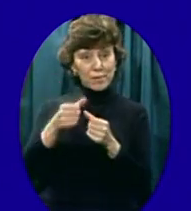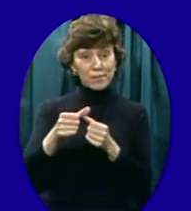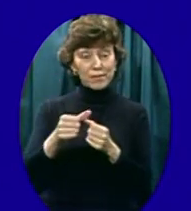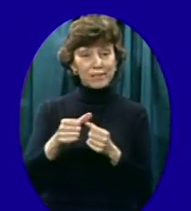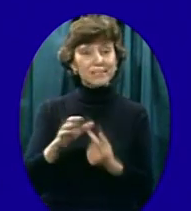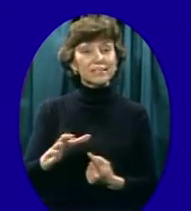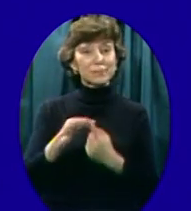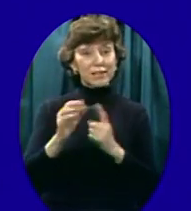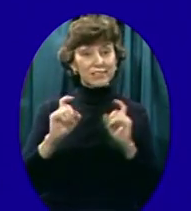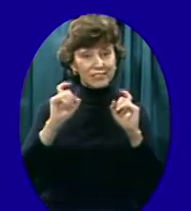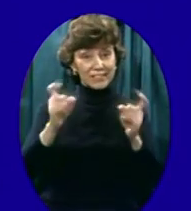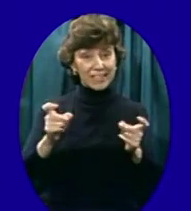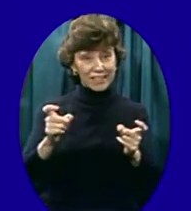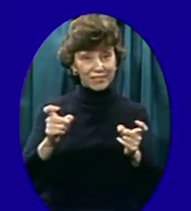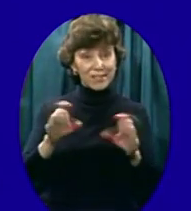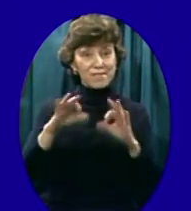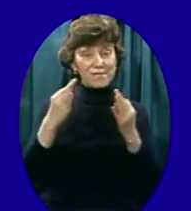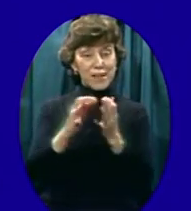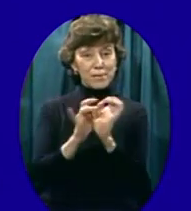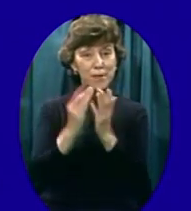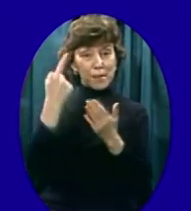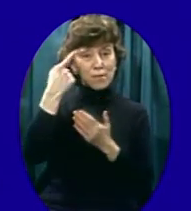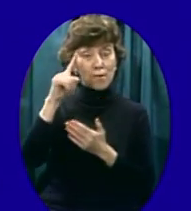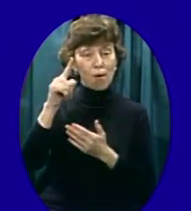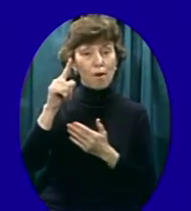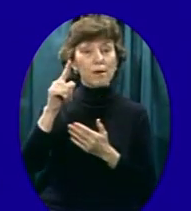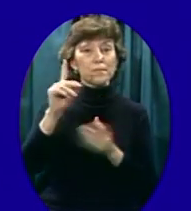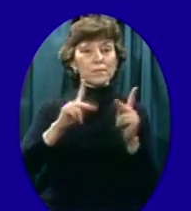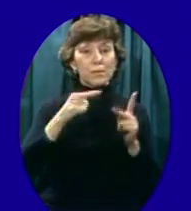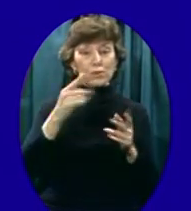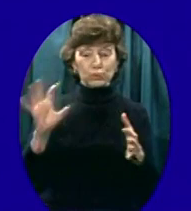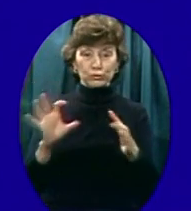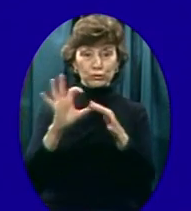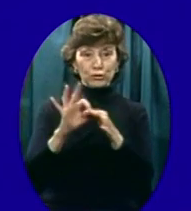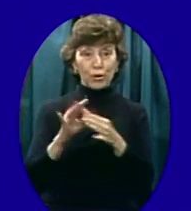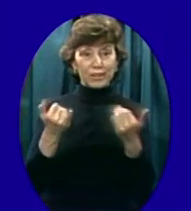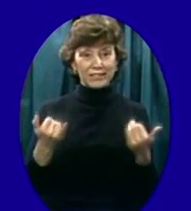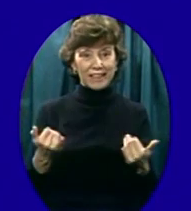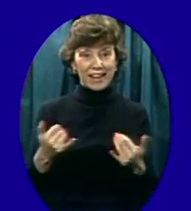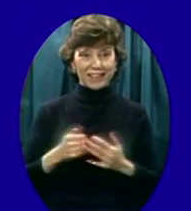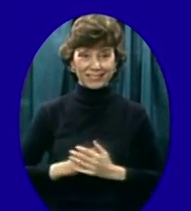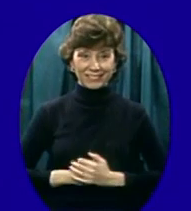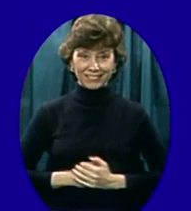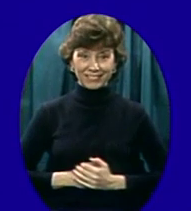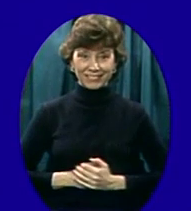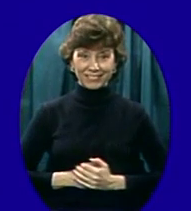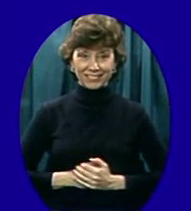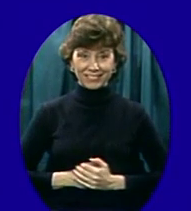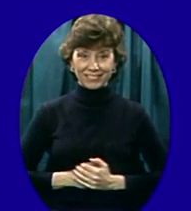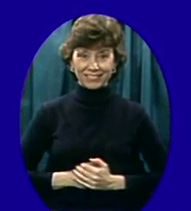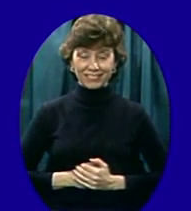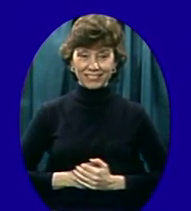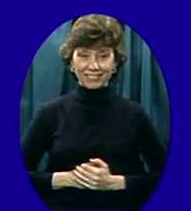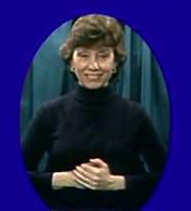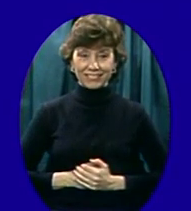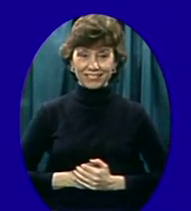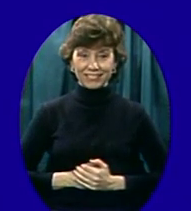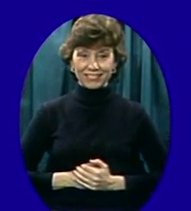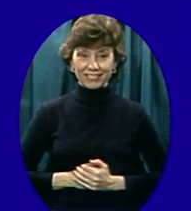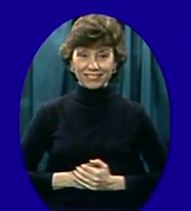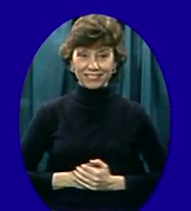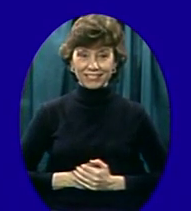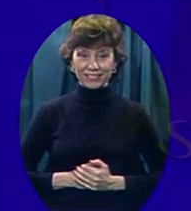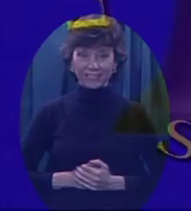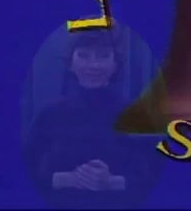heritage Bible For faith partners Who join today Call me now This has been a presentation Of the